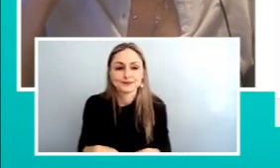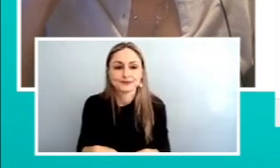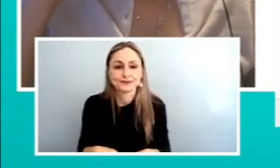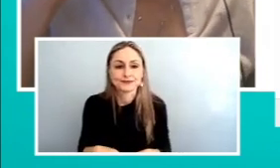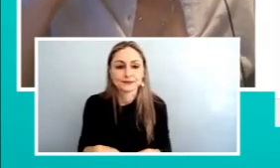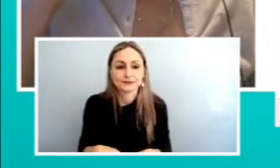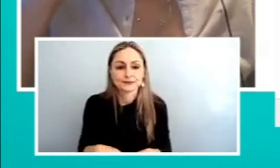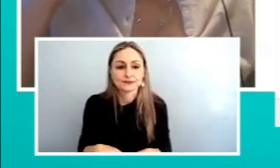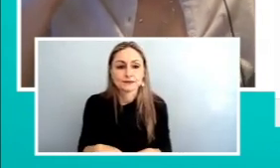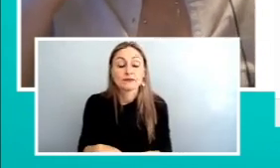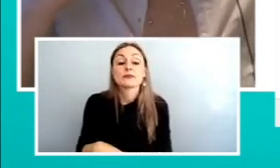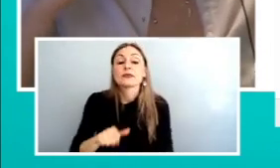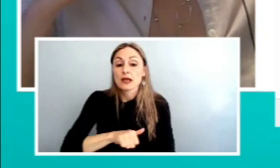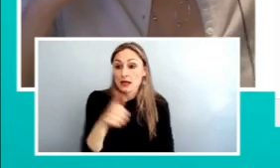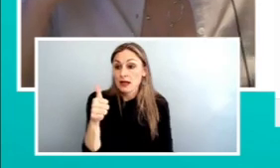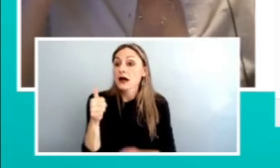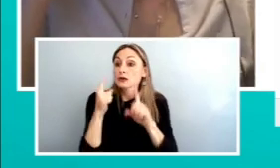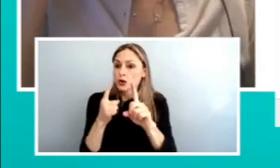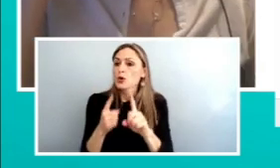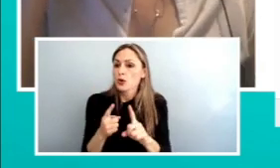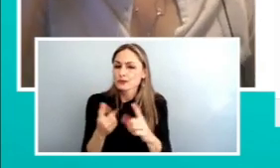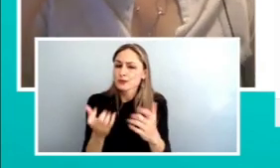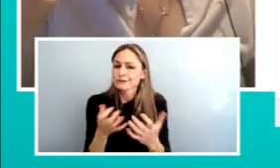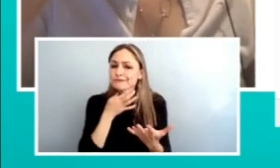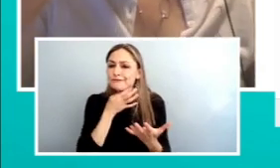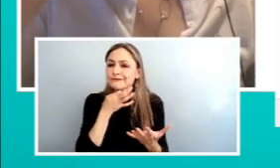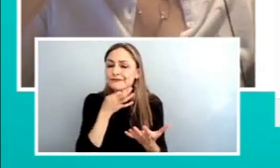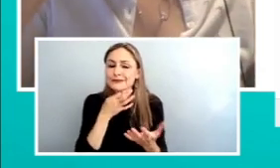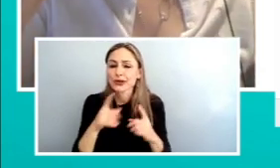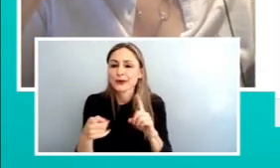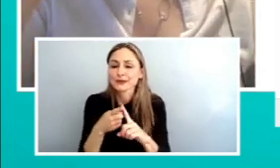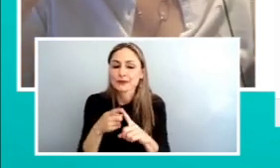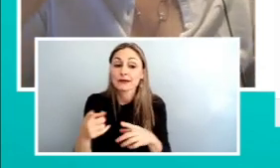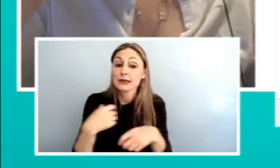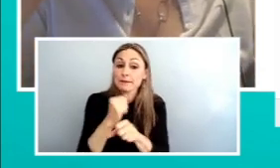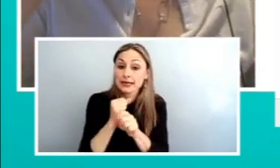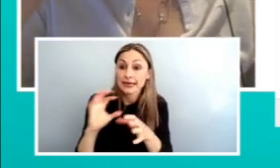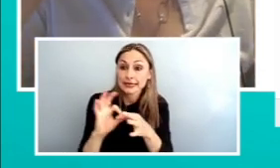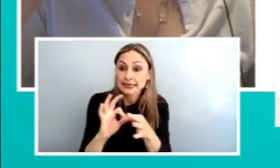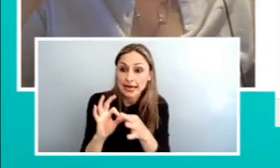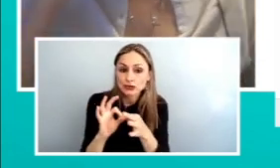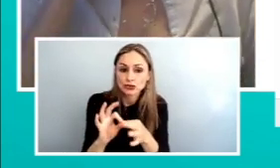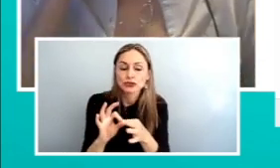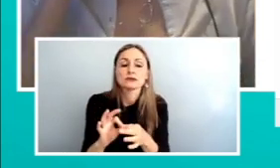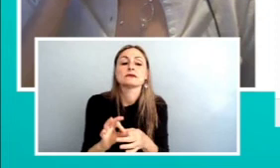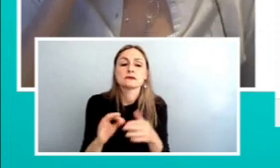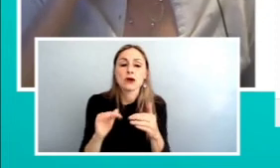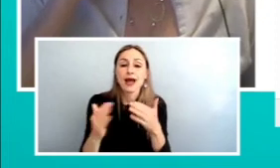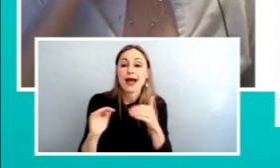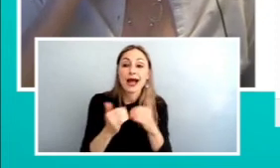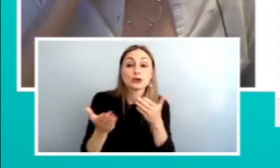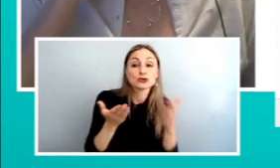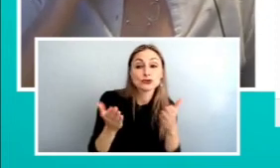So, the other goals that we wanted to ask you about is our making connections. So, the way that the service connects with other service,